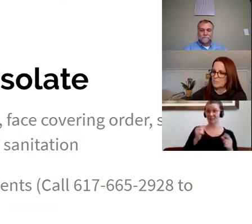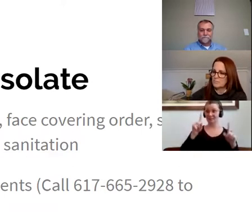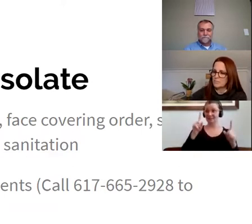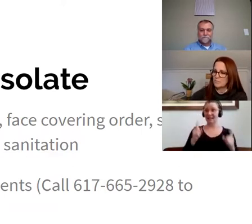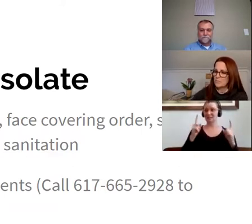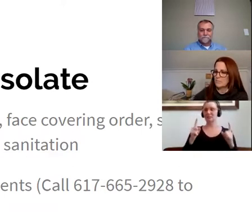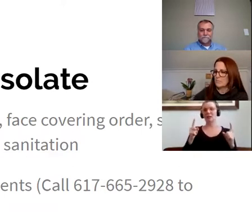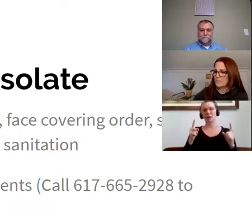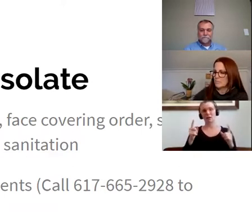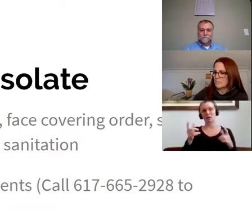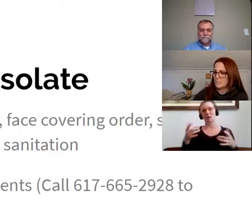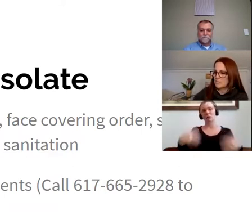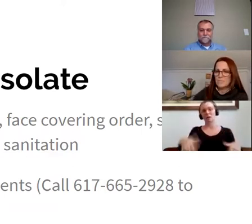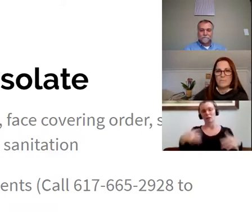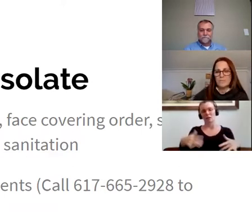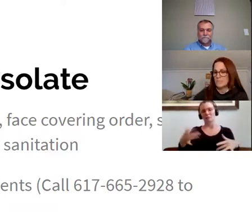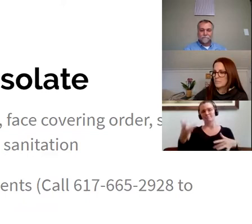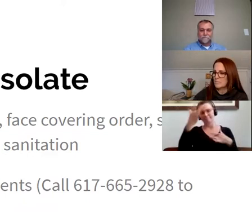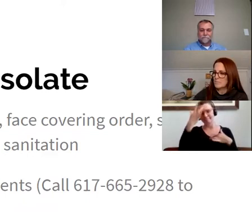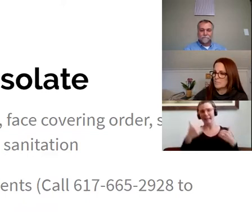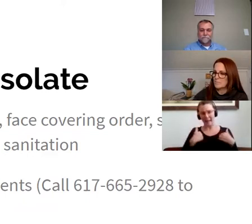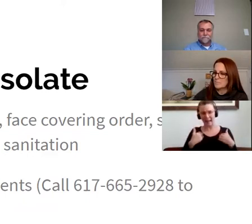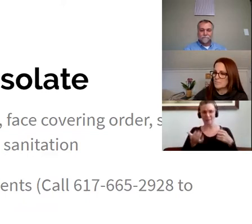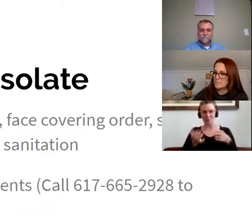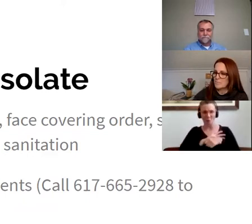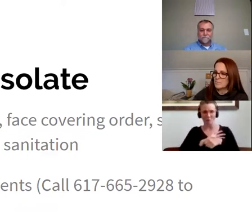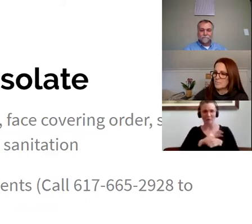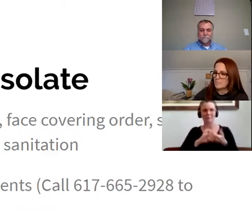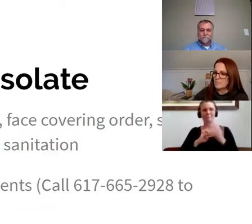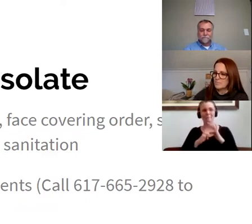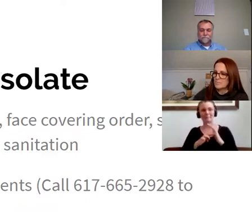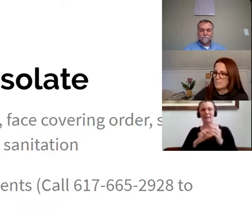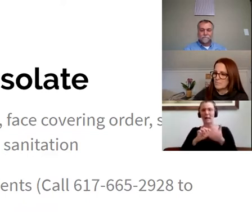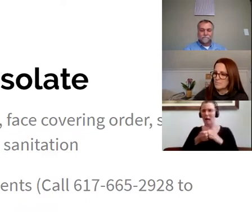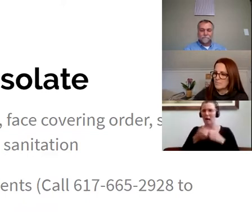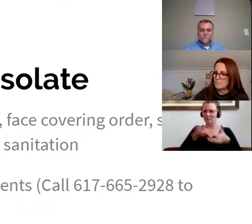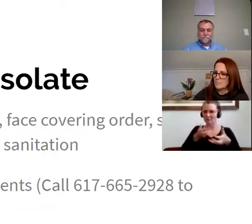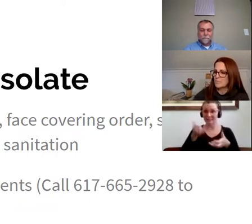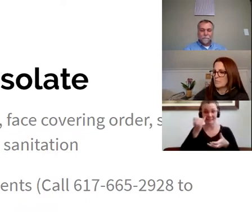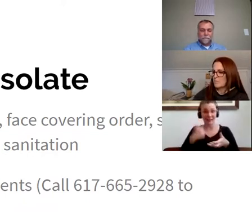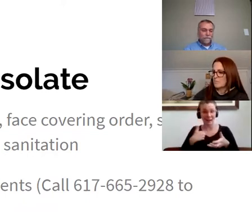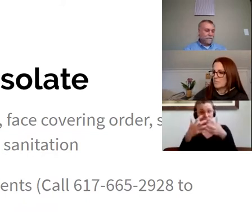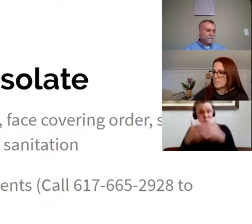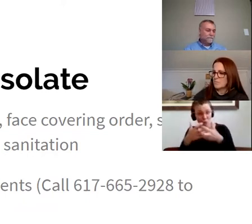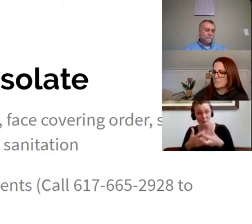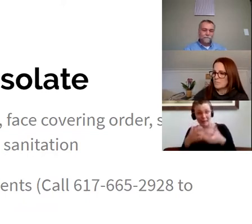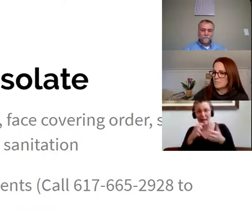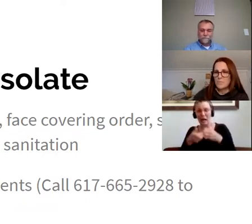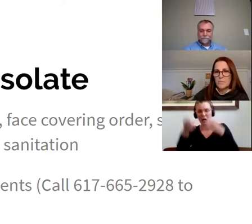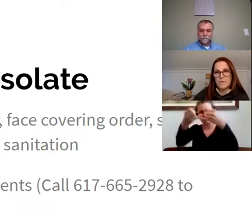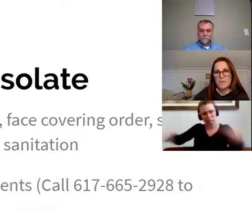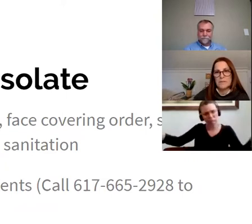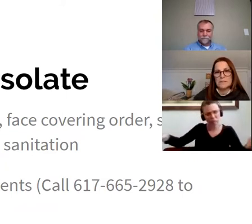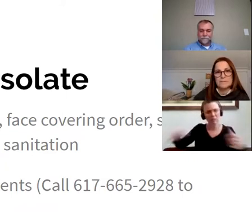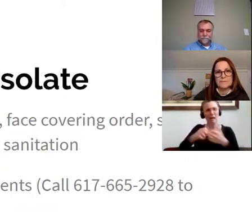to a place to stay where you can be isolated. And this is in partnership with our regional partners, so there's not a spread of the virus